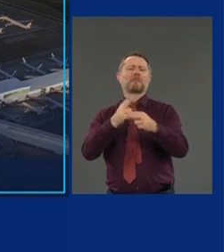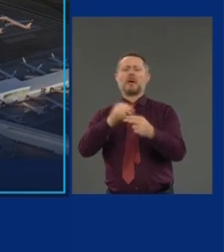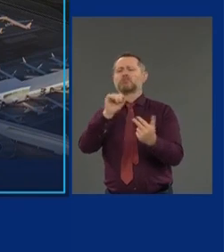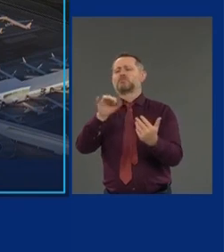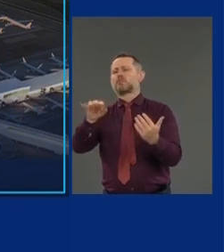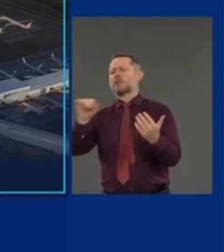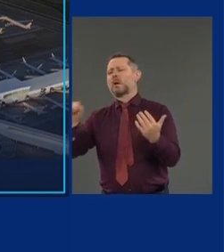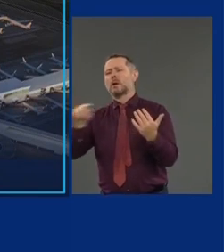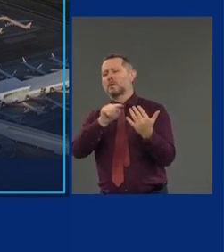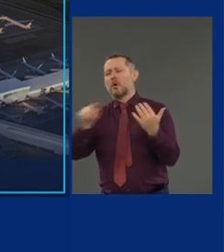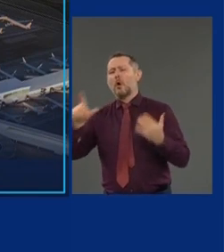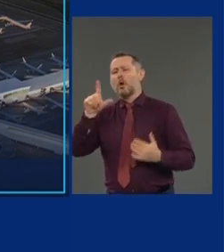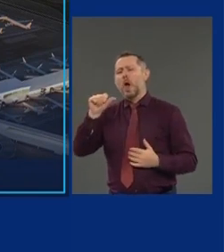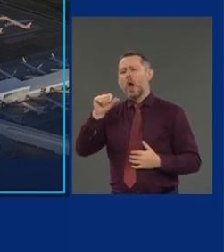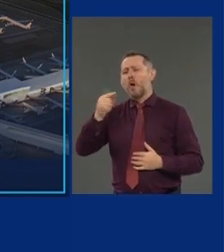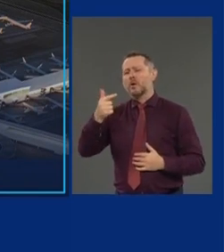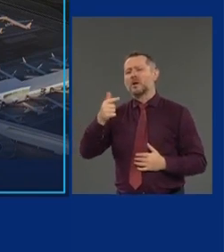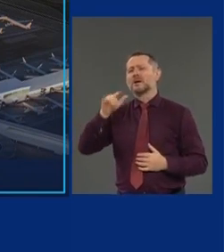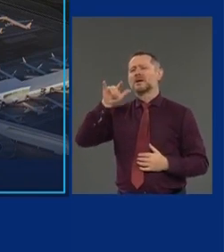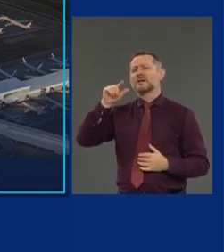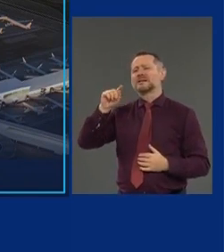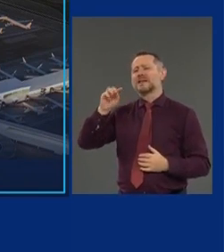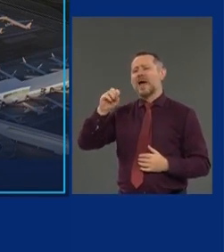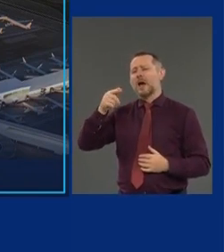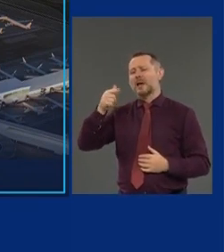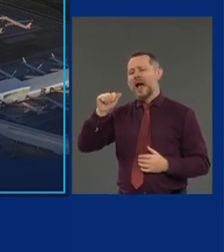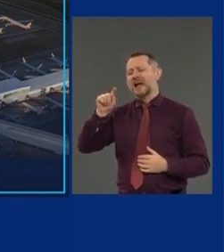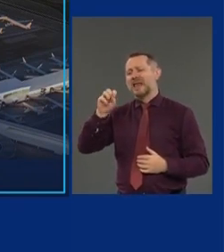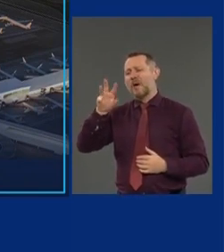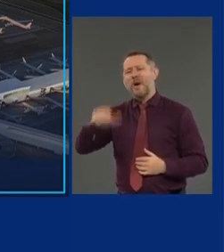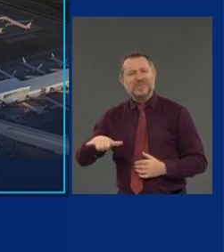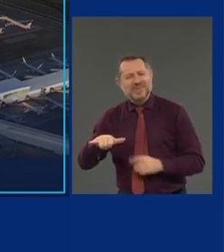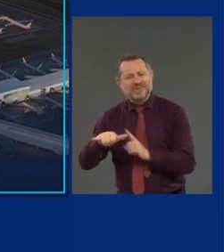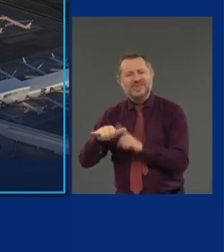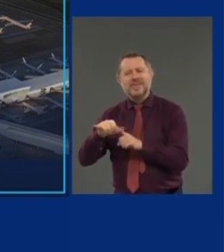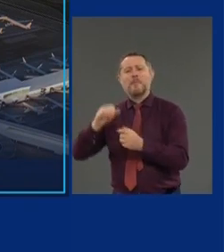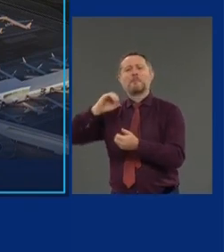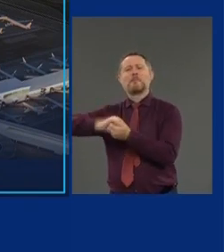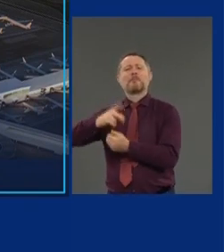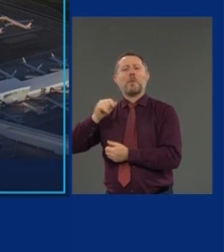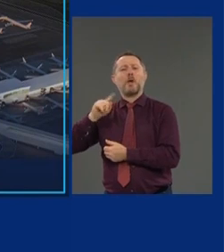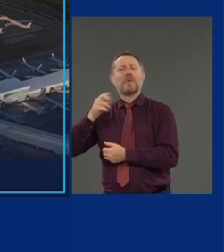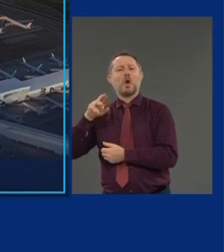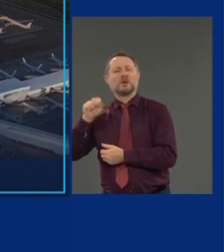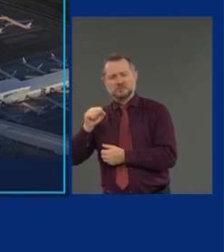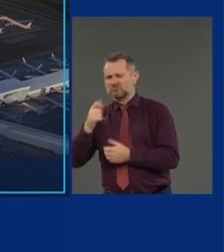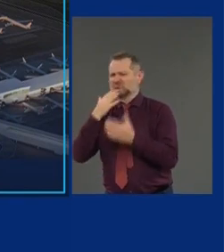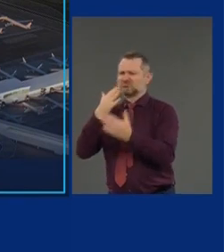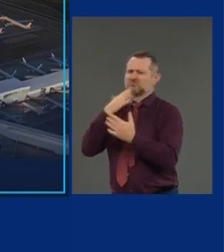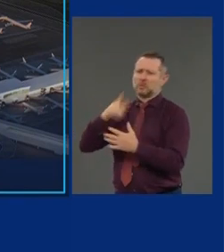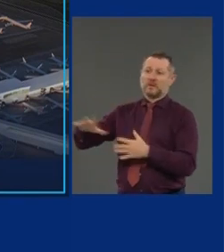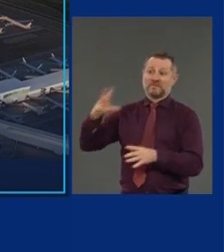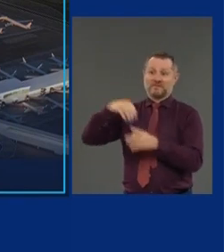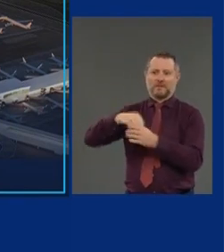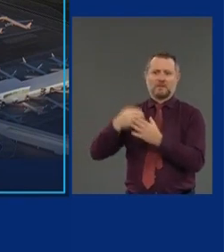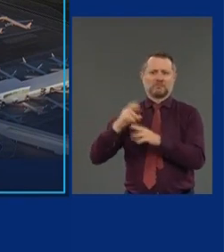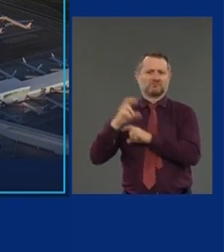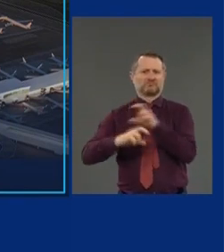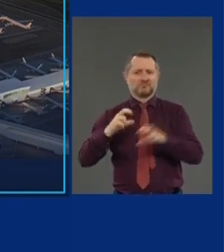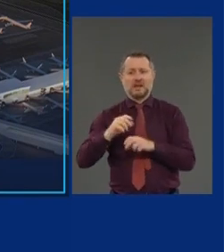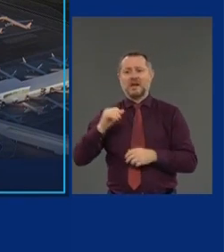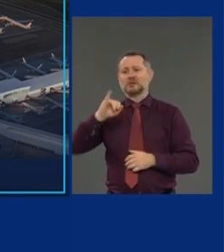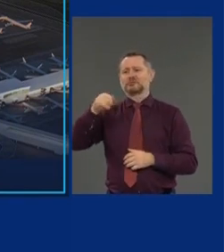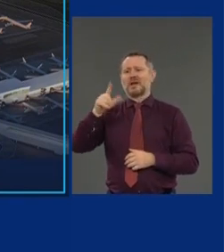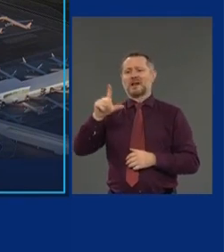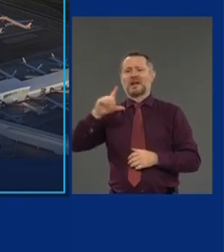Gateway Partners, my deepest thanks for their enormous efforts, including their investor, JLC Capital. To Skanska Walsh,